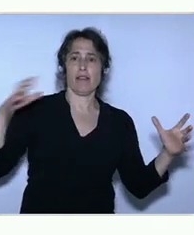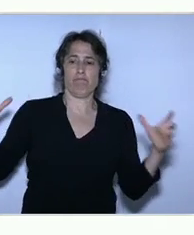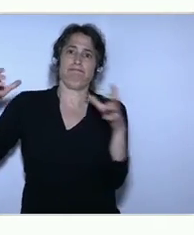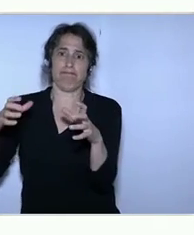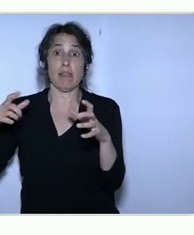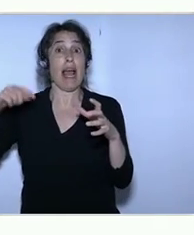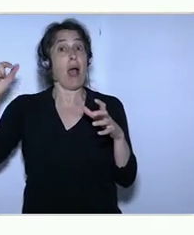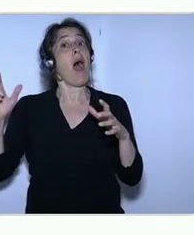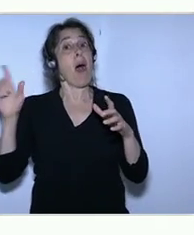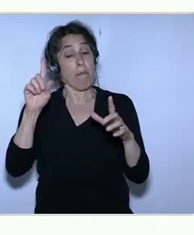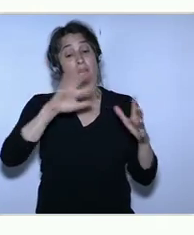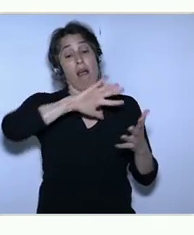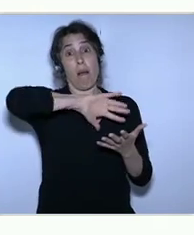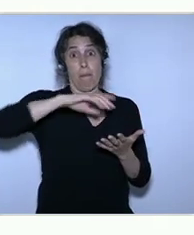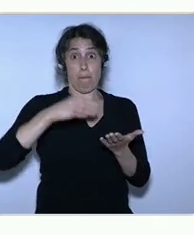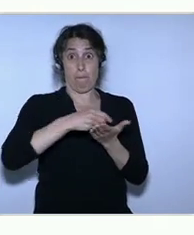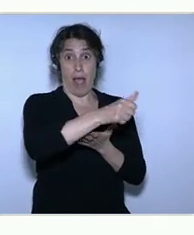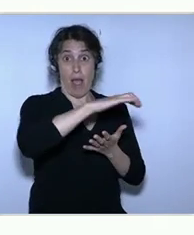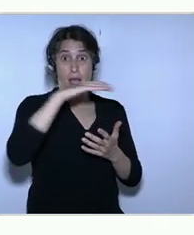building new products with innovative design.